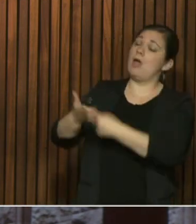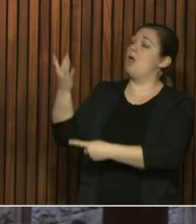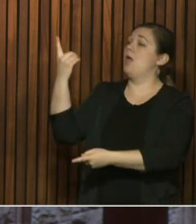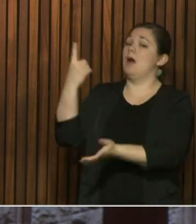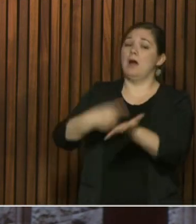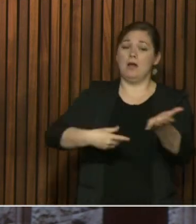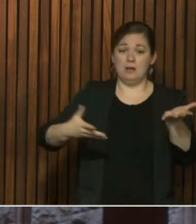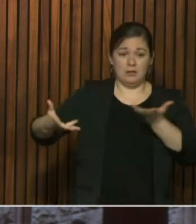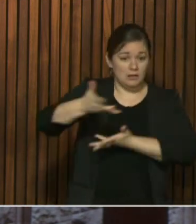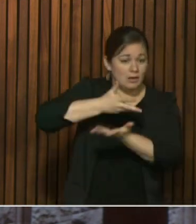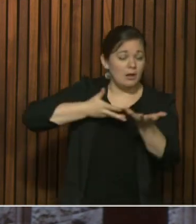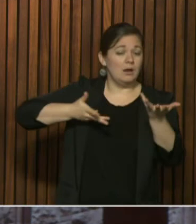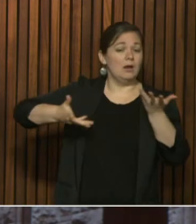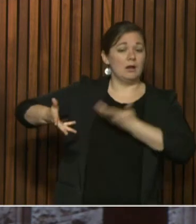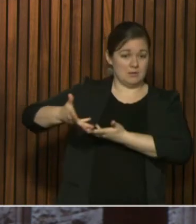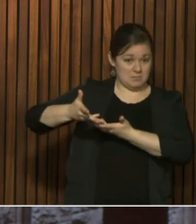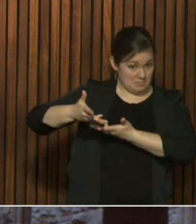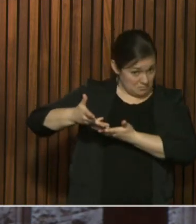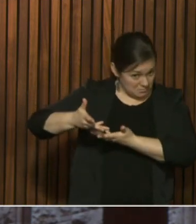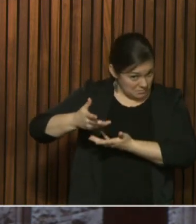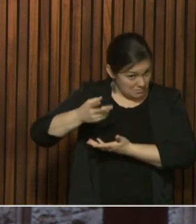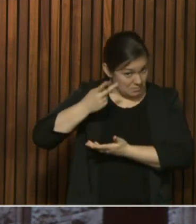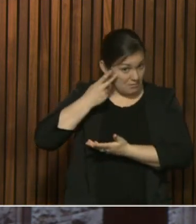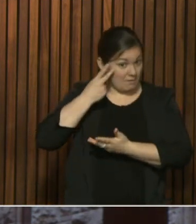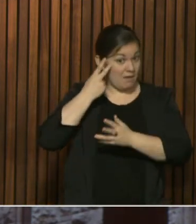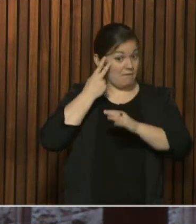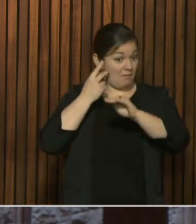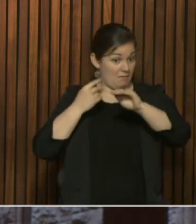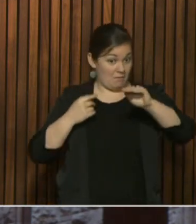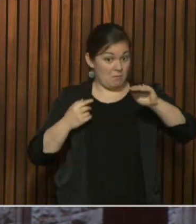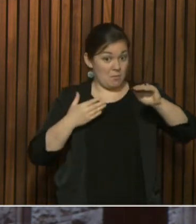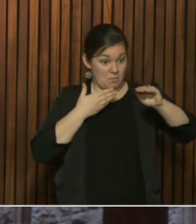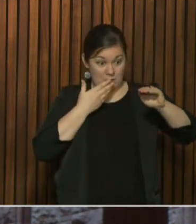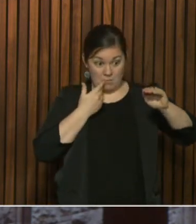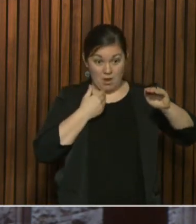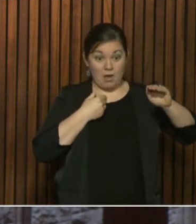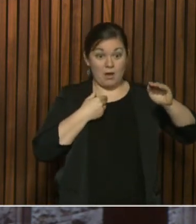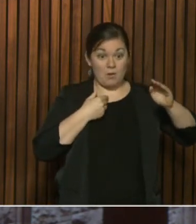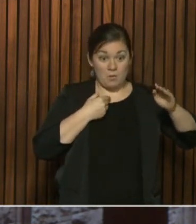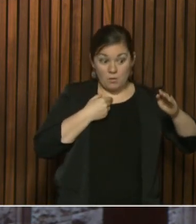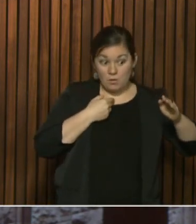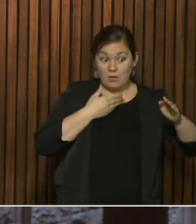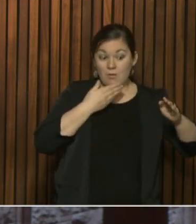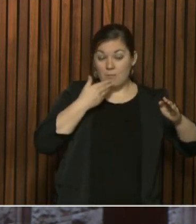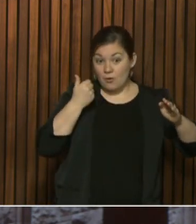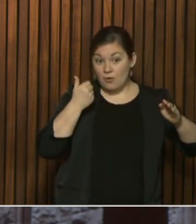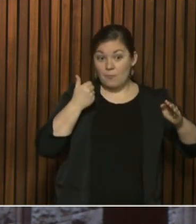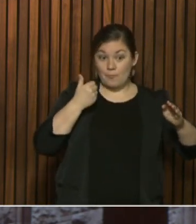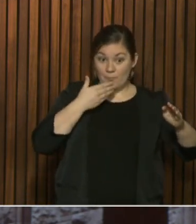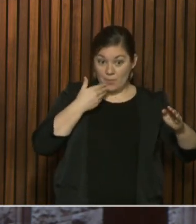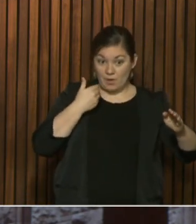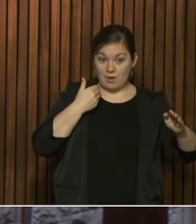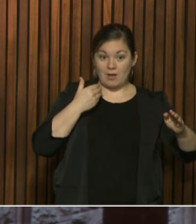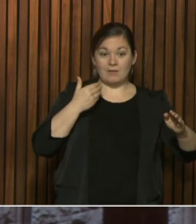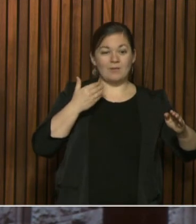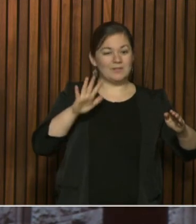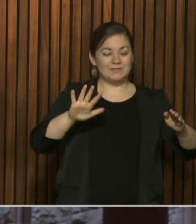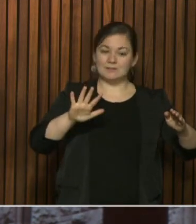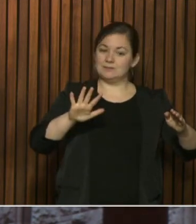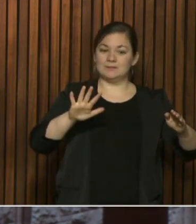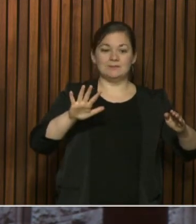fact when you see the numbers are improving, because we would like to think about when you can start turning that dial back as we use that